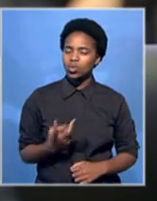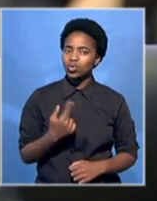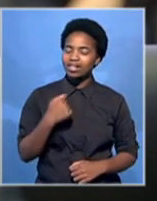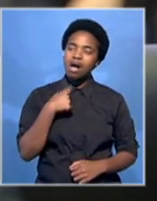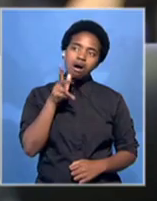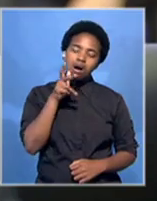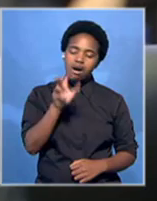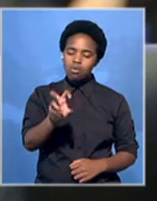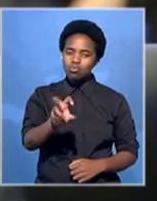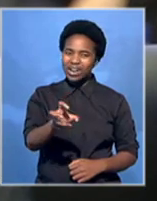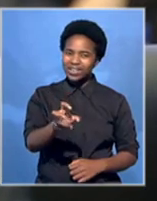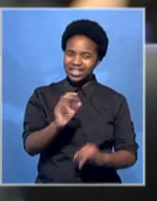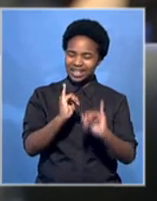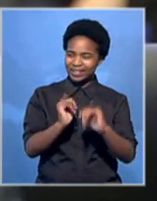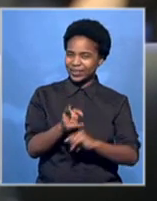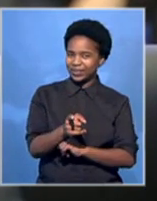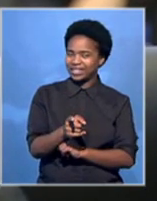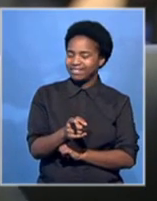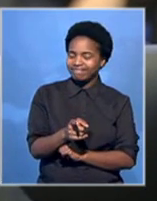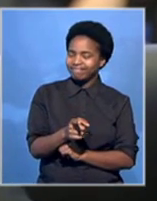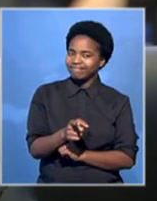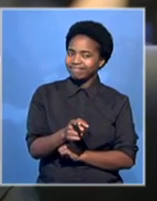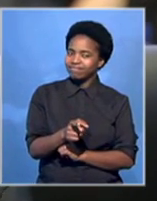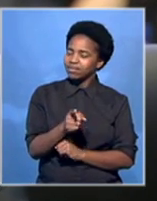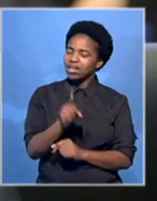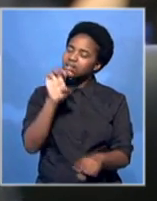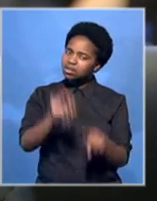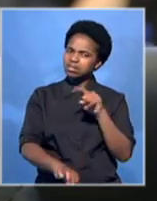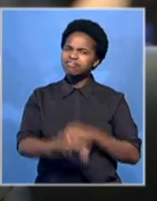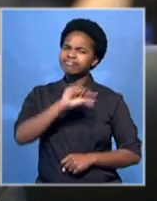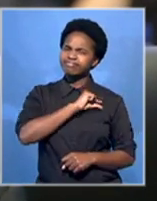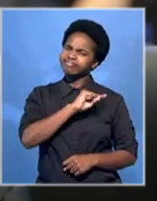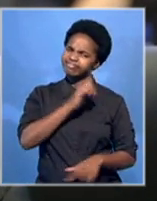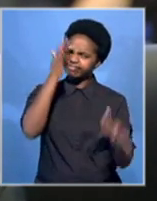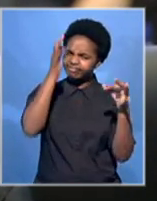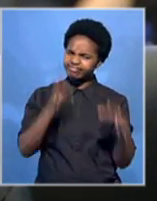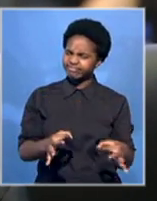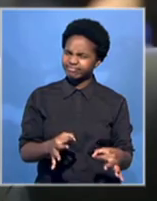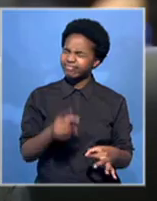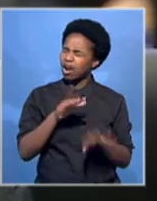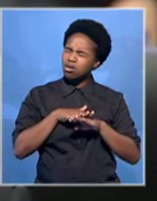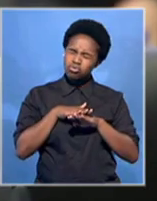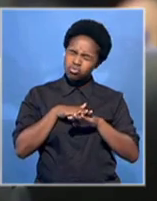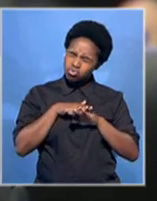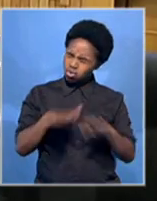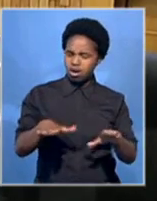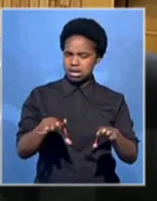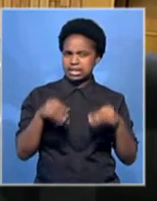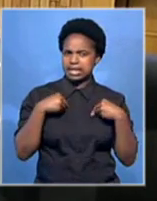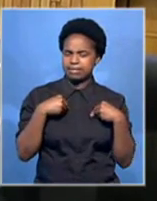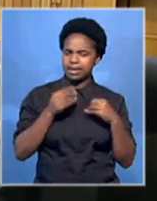alone, it was enough for the learned colleagues out there to make a decision. It was absolutely unacceptable.